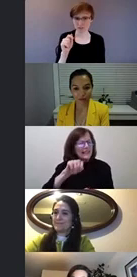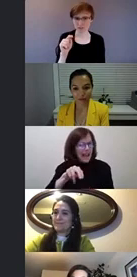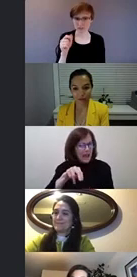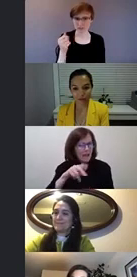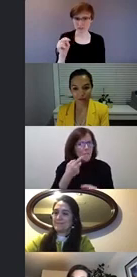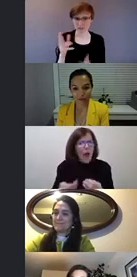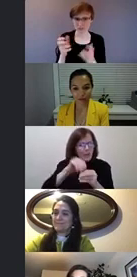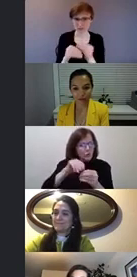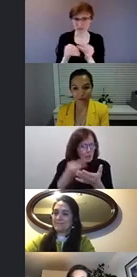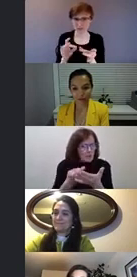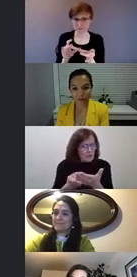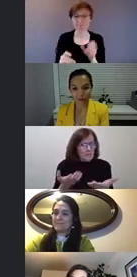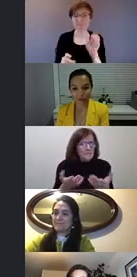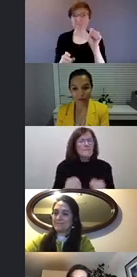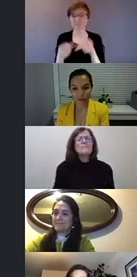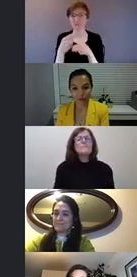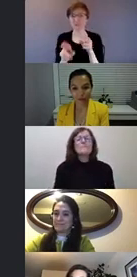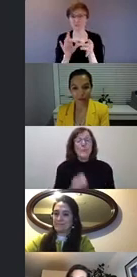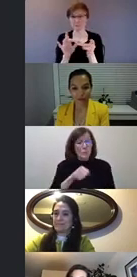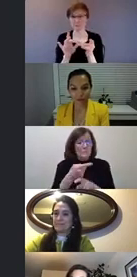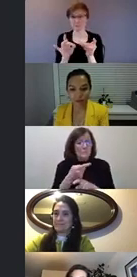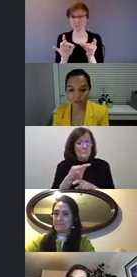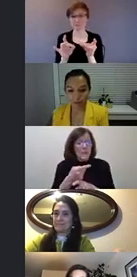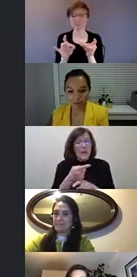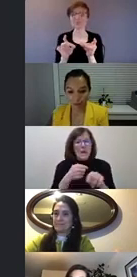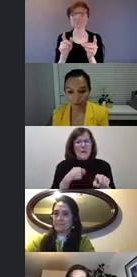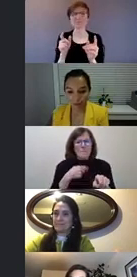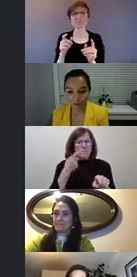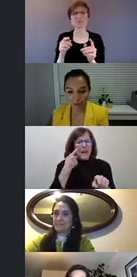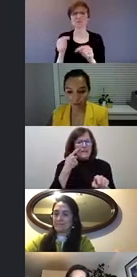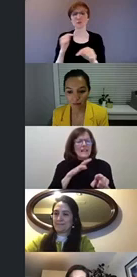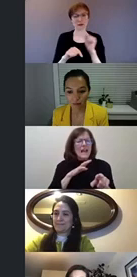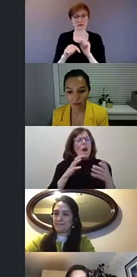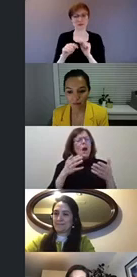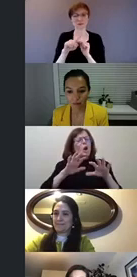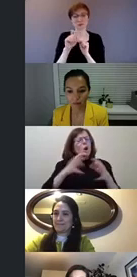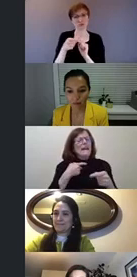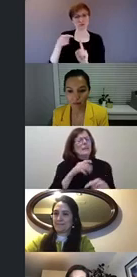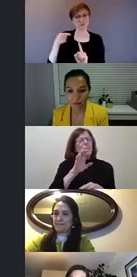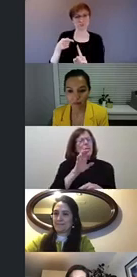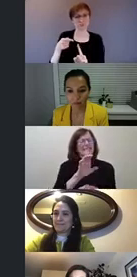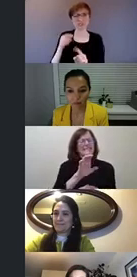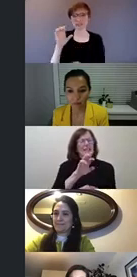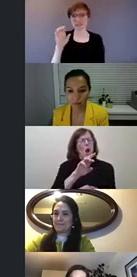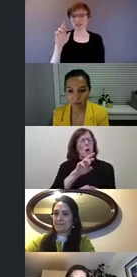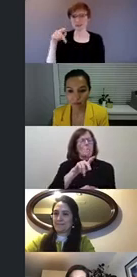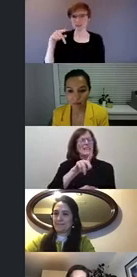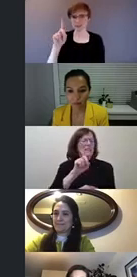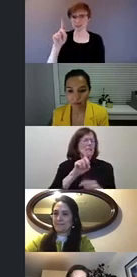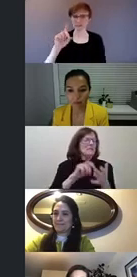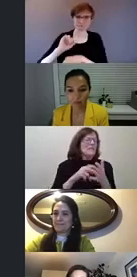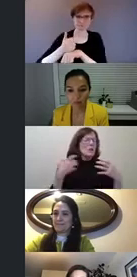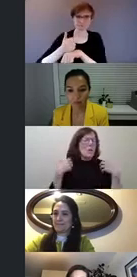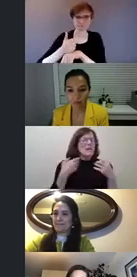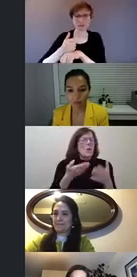the way you know going to the original question I think the way the CRPD was set up and how the